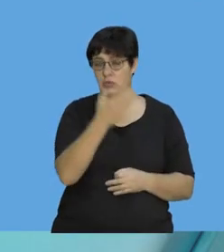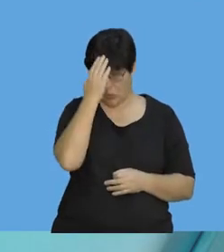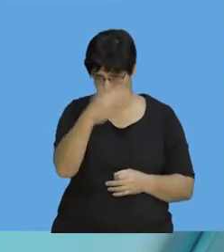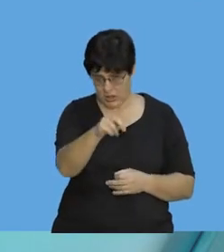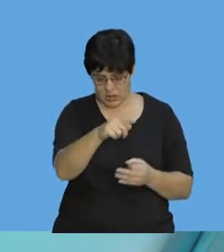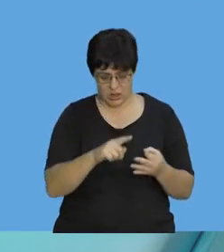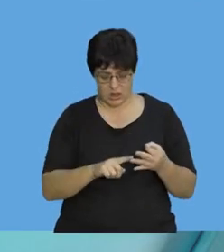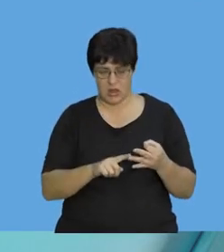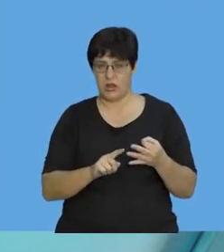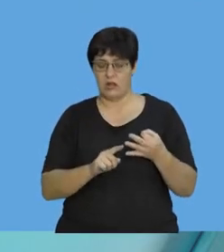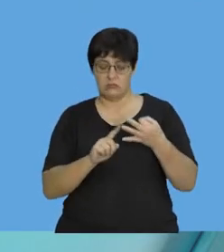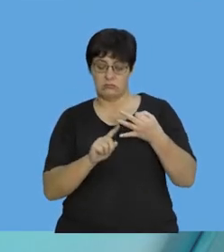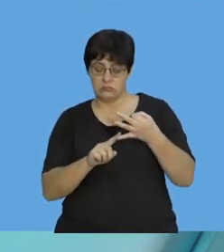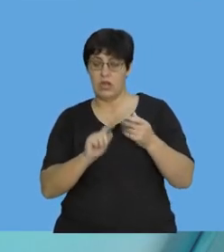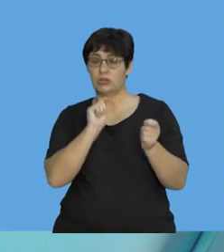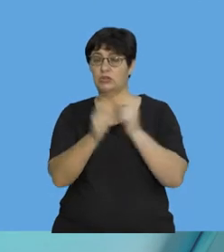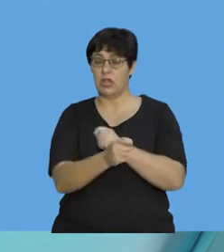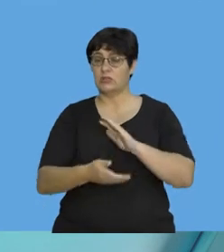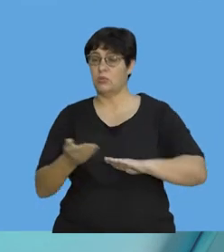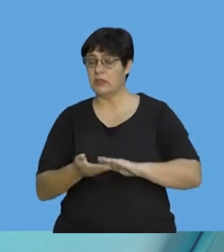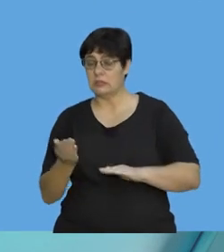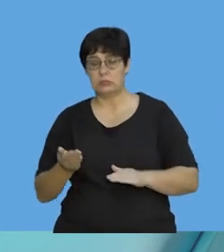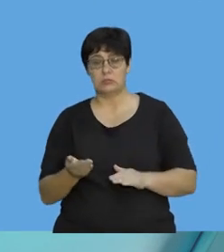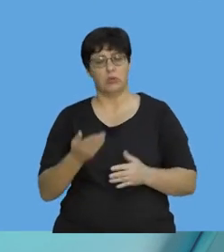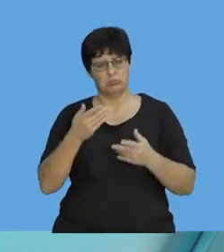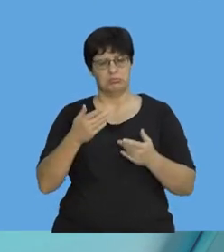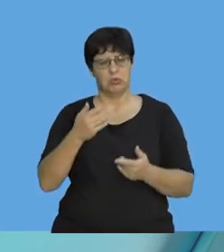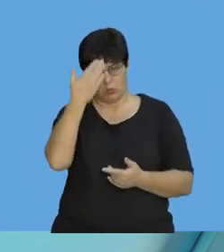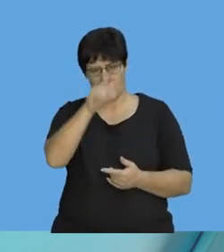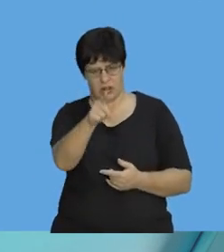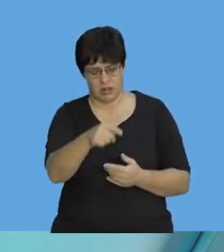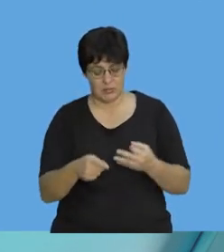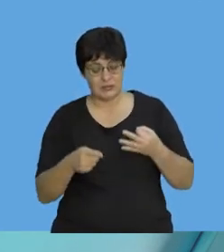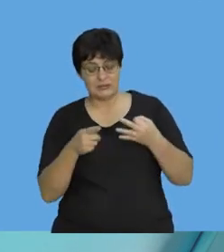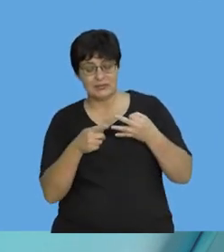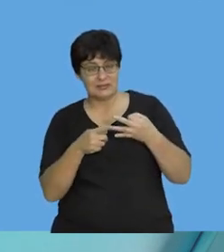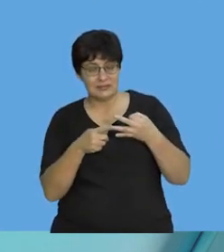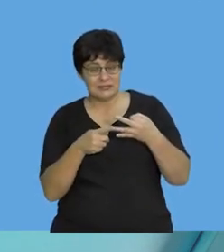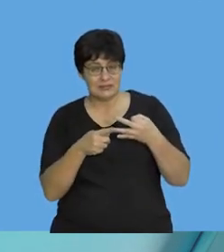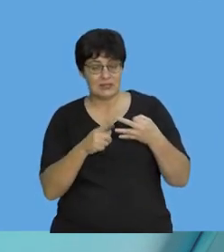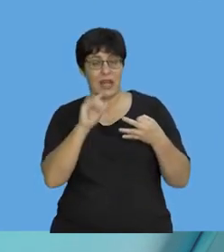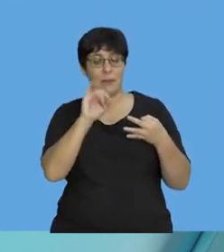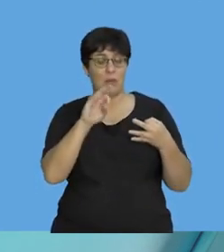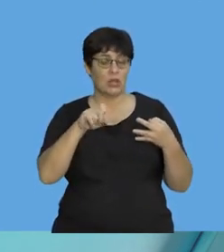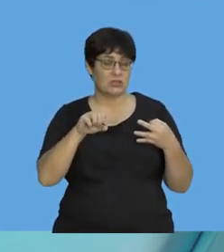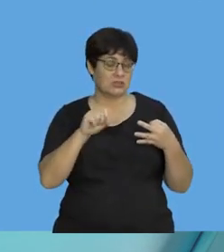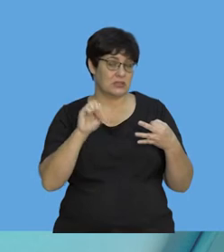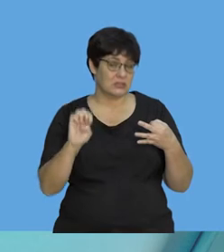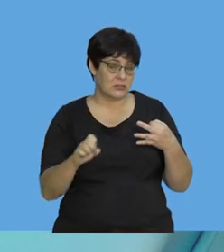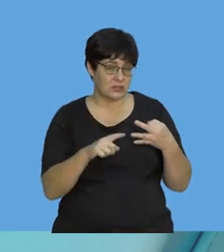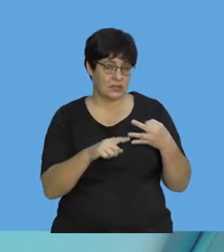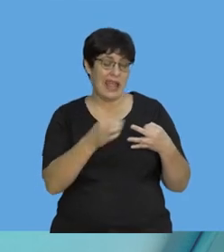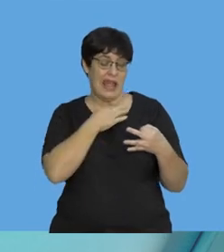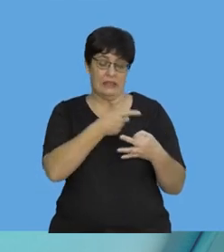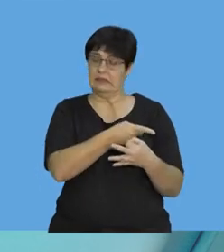changing momentum isn't new. Impulse is the new one. So, now we've got to get rid of what we think of in terms of